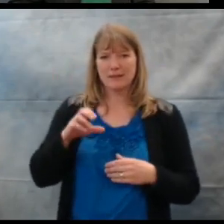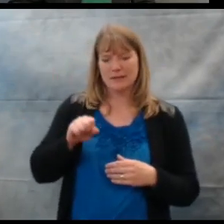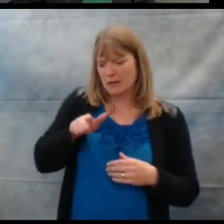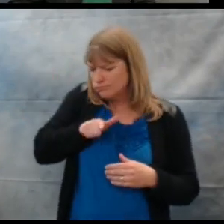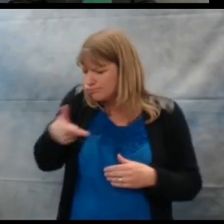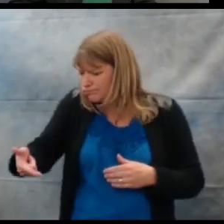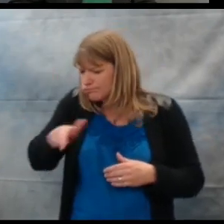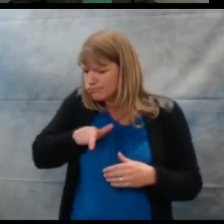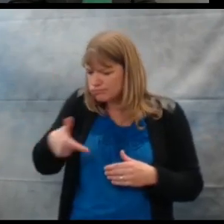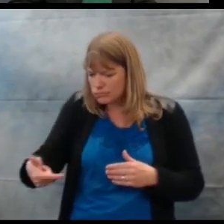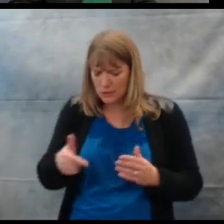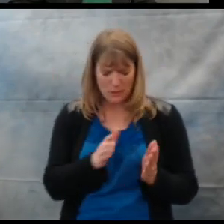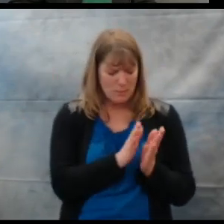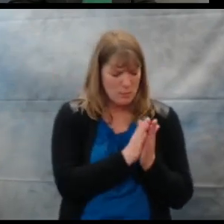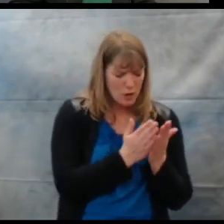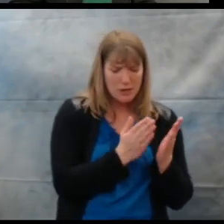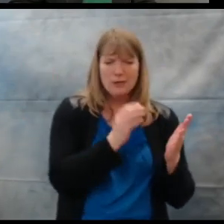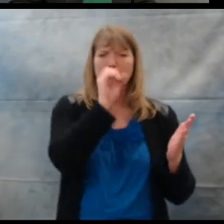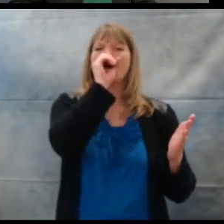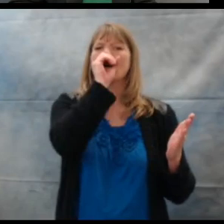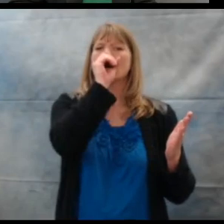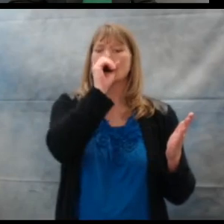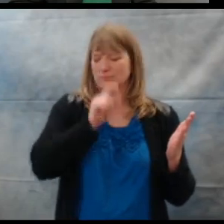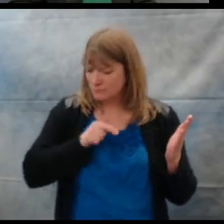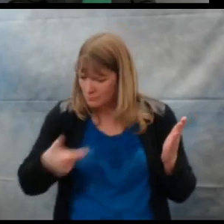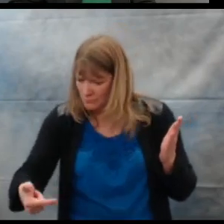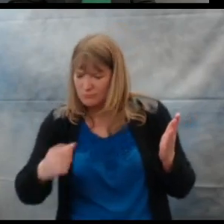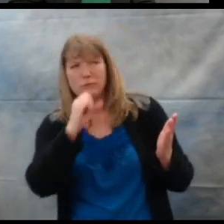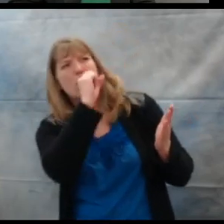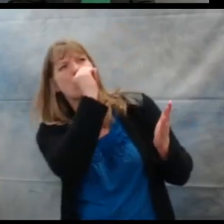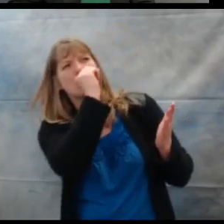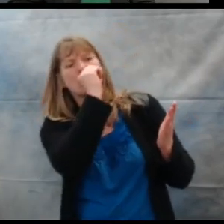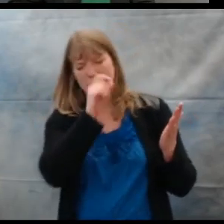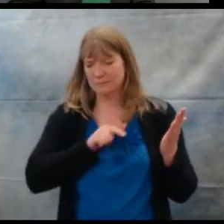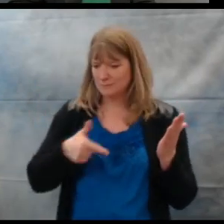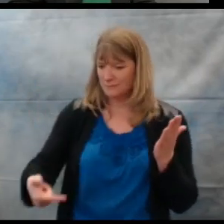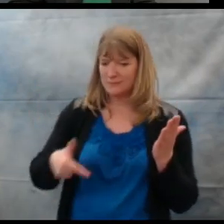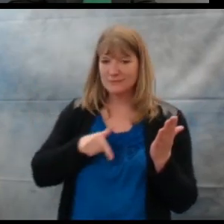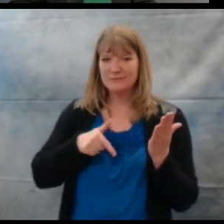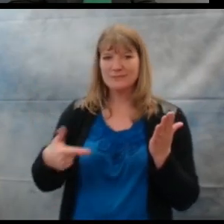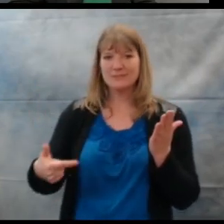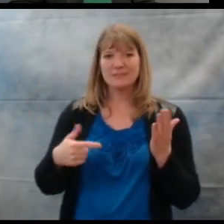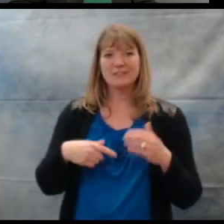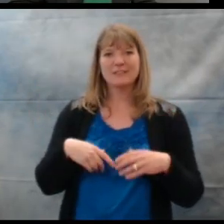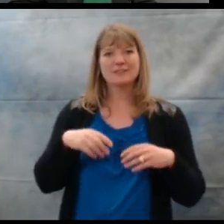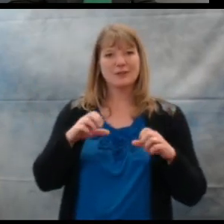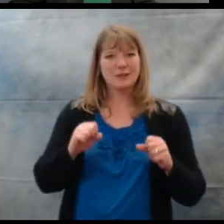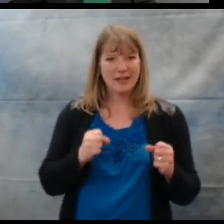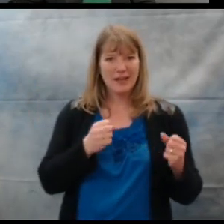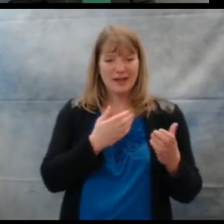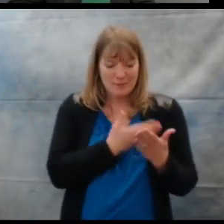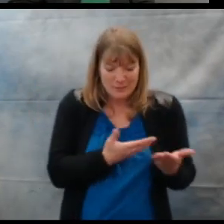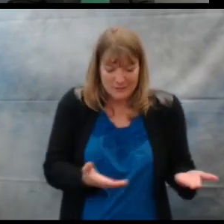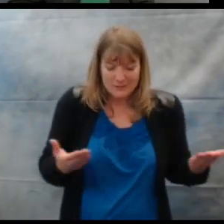You can take turns calling out parts of the book using the megaphone between you and the child.